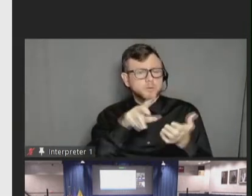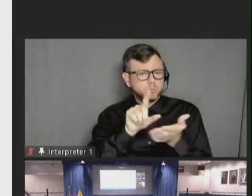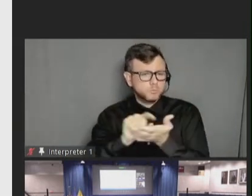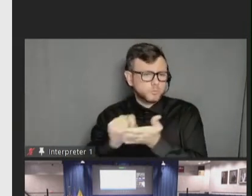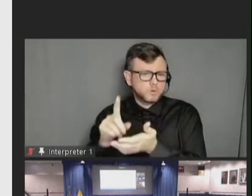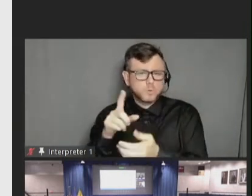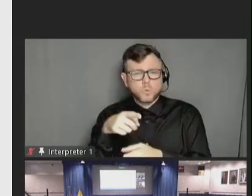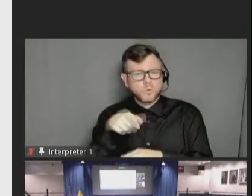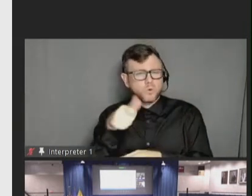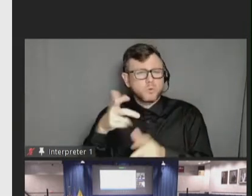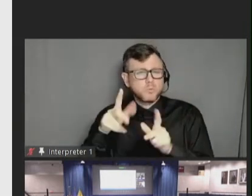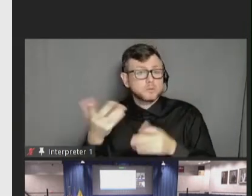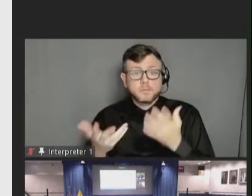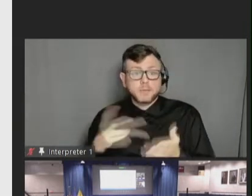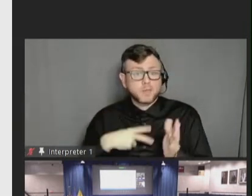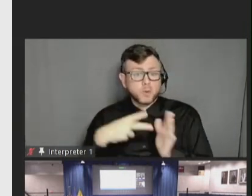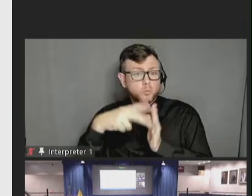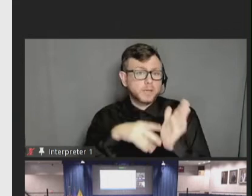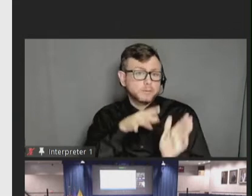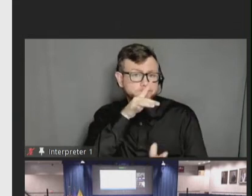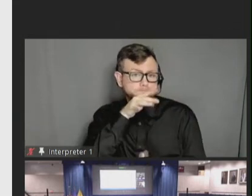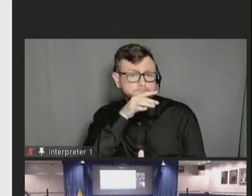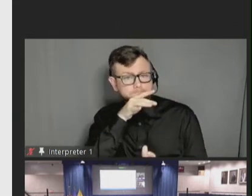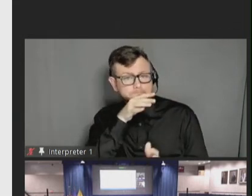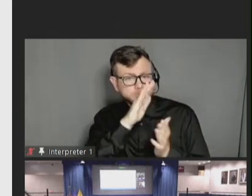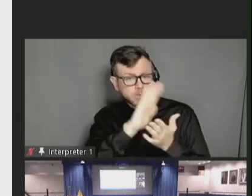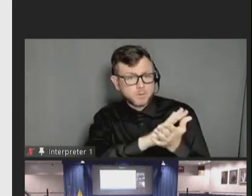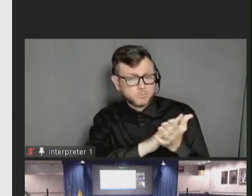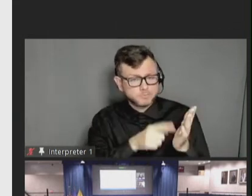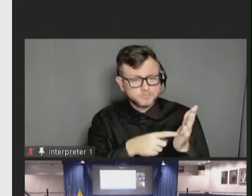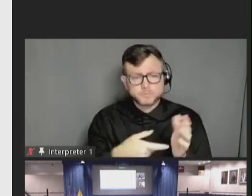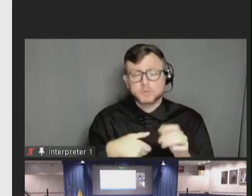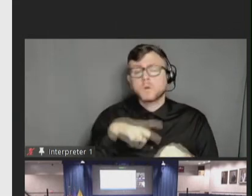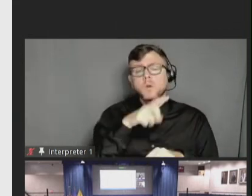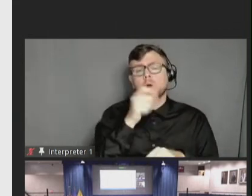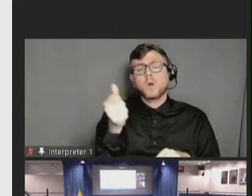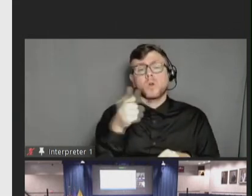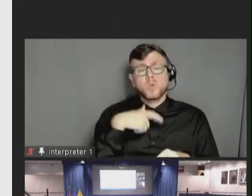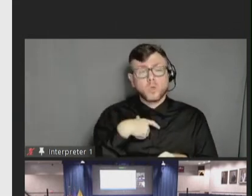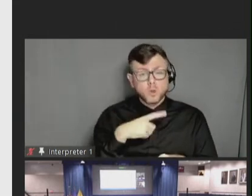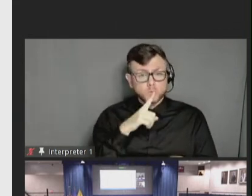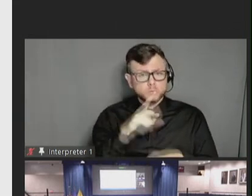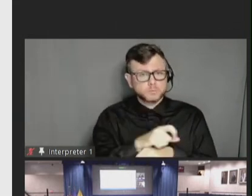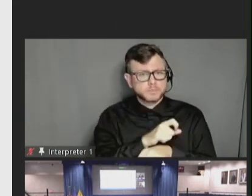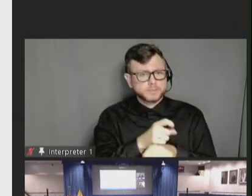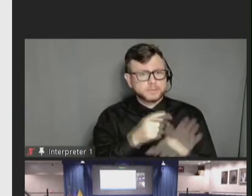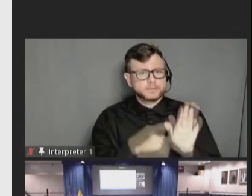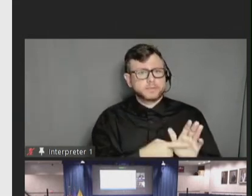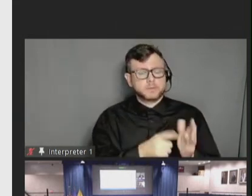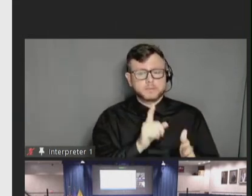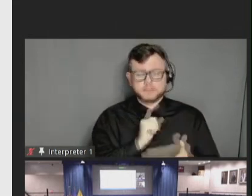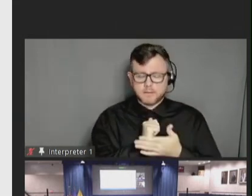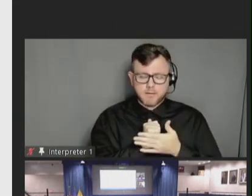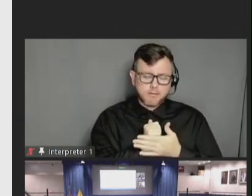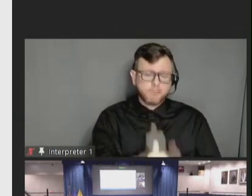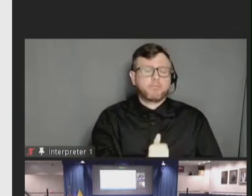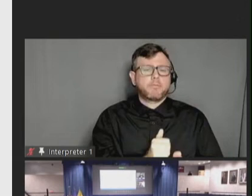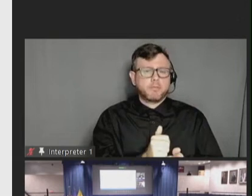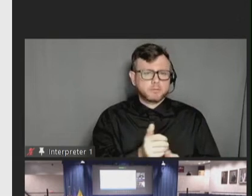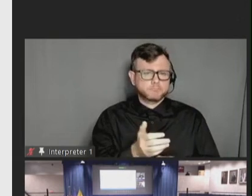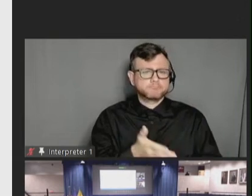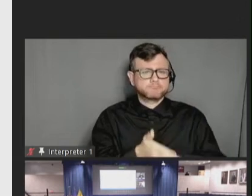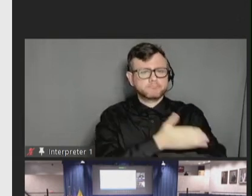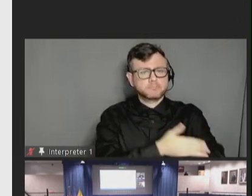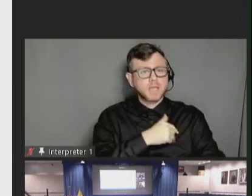et cetera. So, really concrete examples. So, that I think are very helpful. And then they also have what I